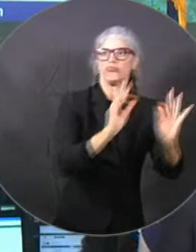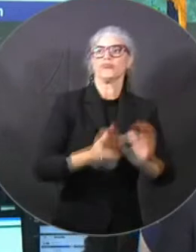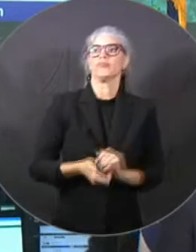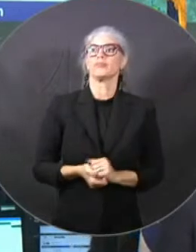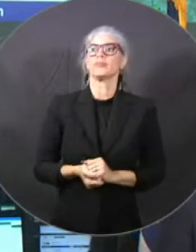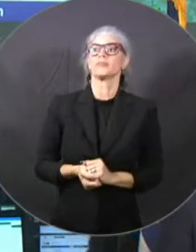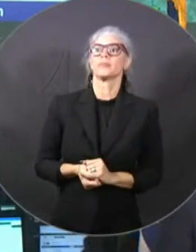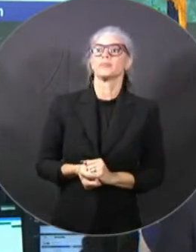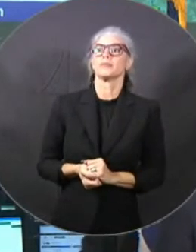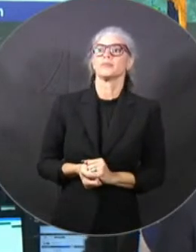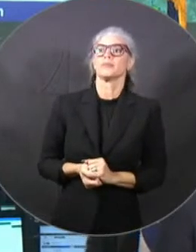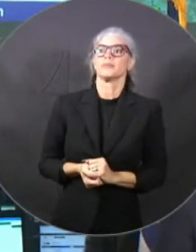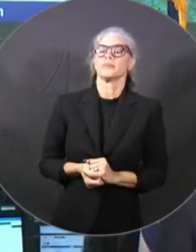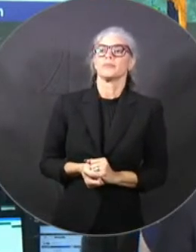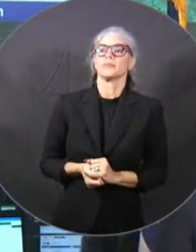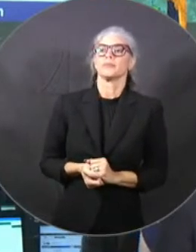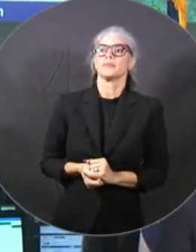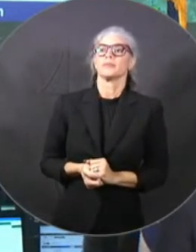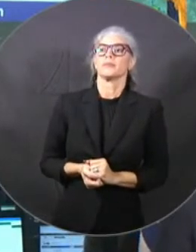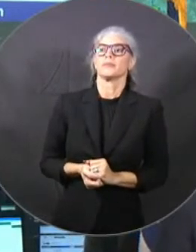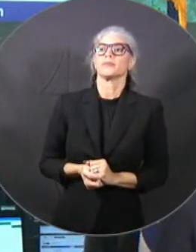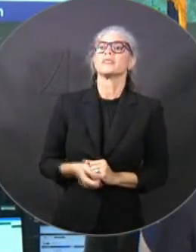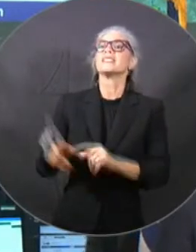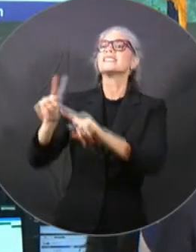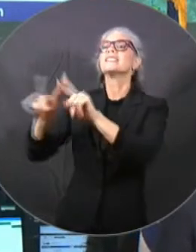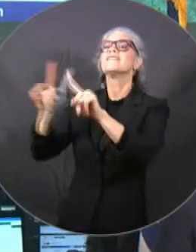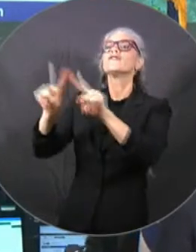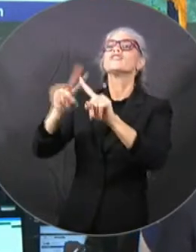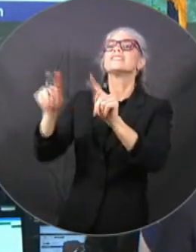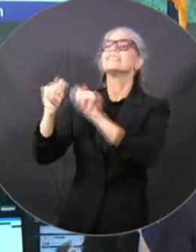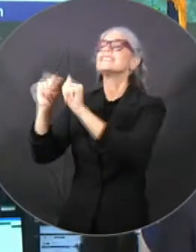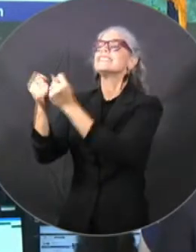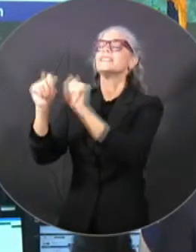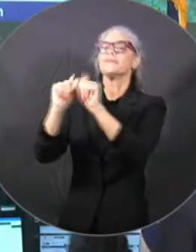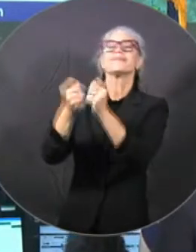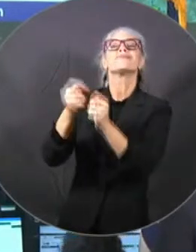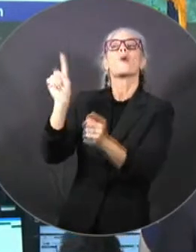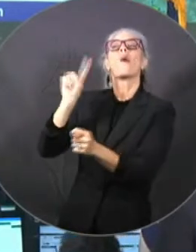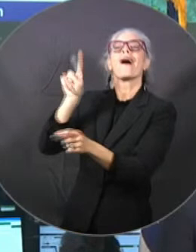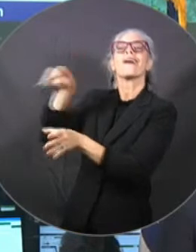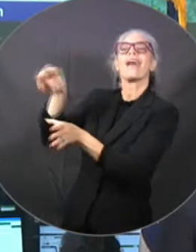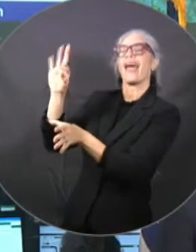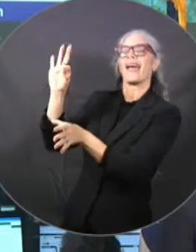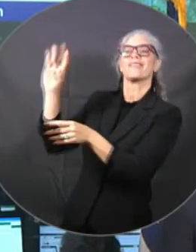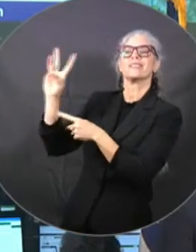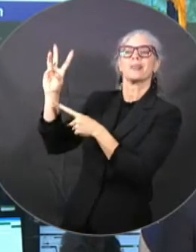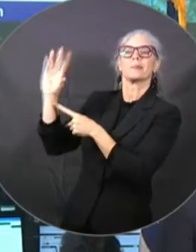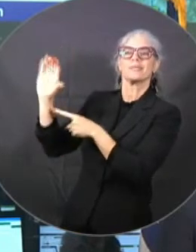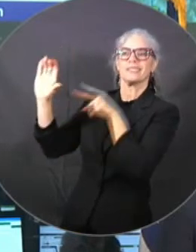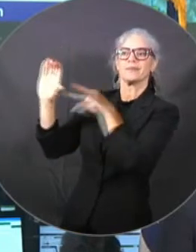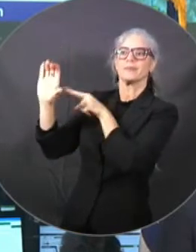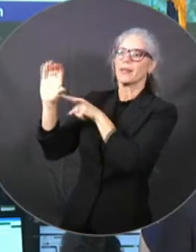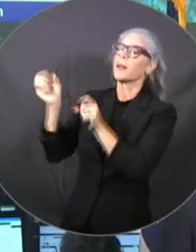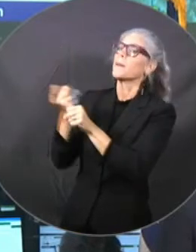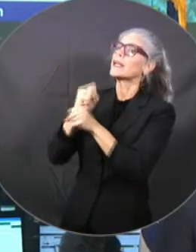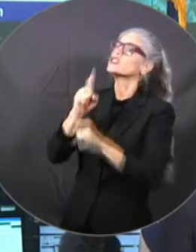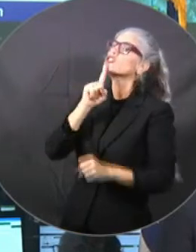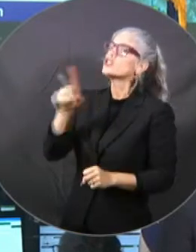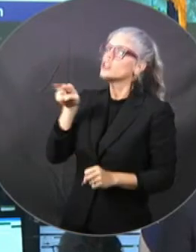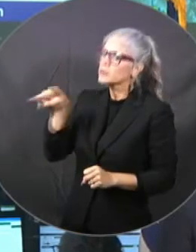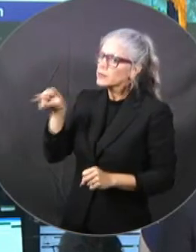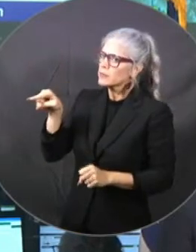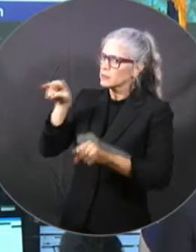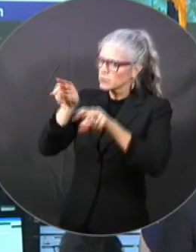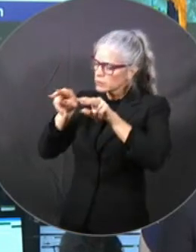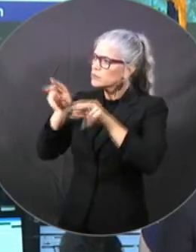is going to be working with also FWC. We have local reconnaissance units. We want everyone not